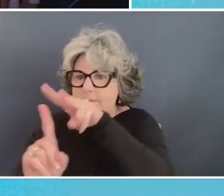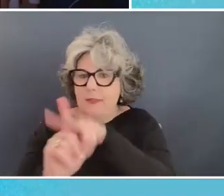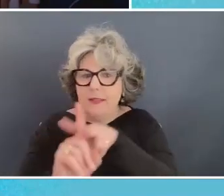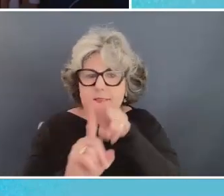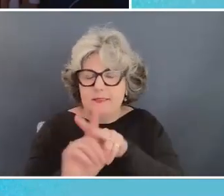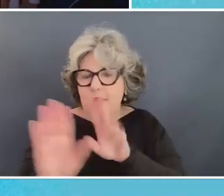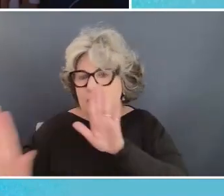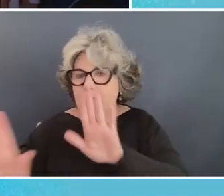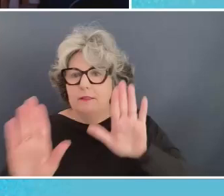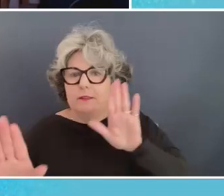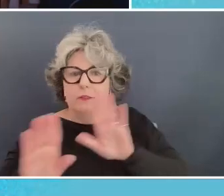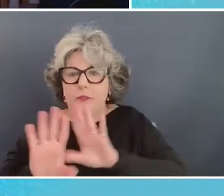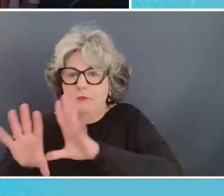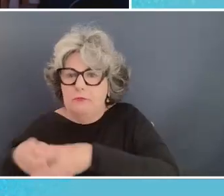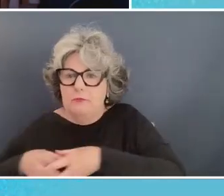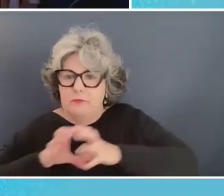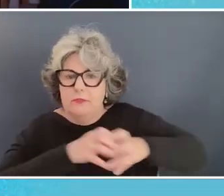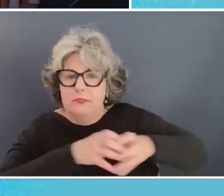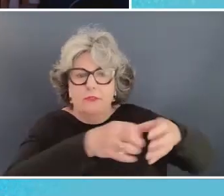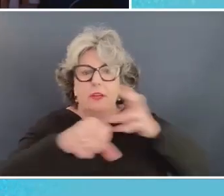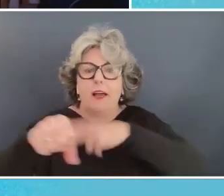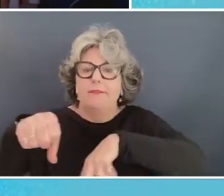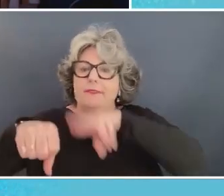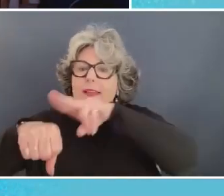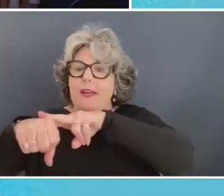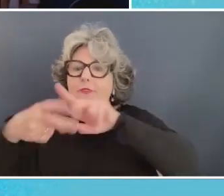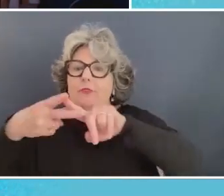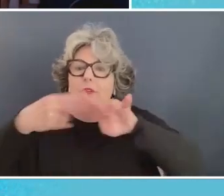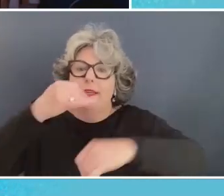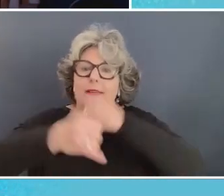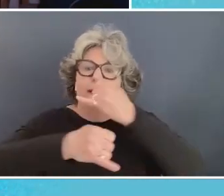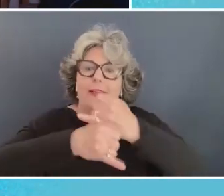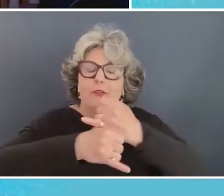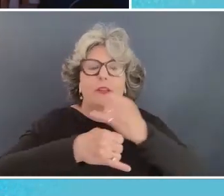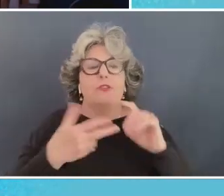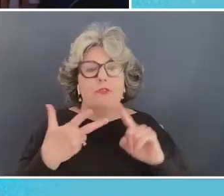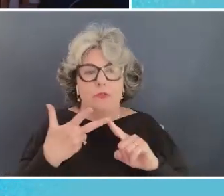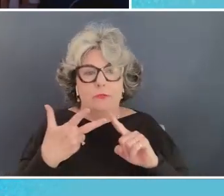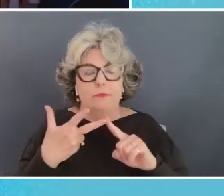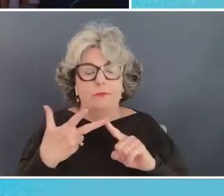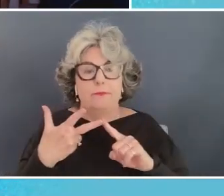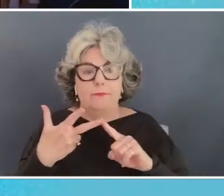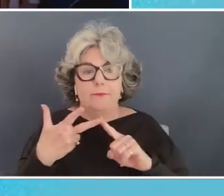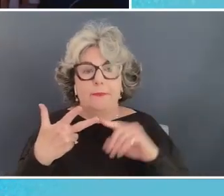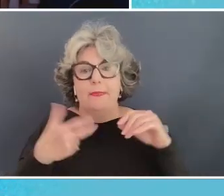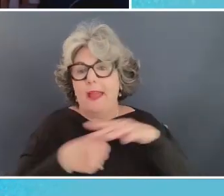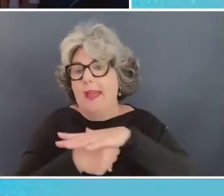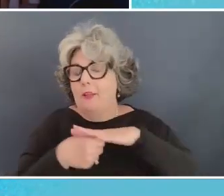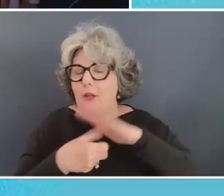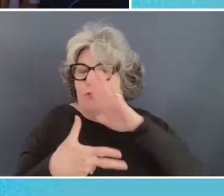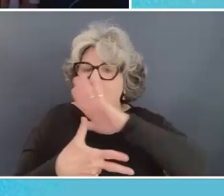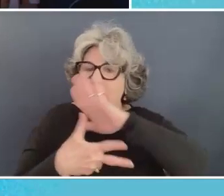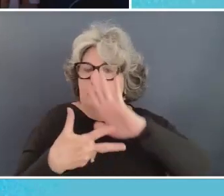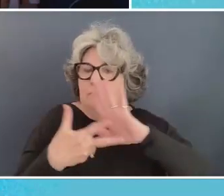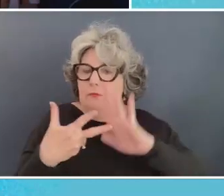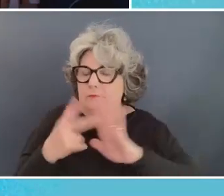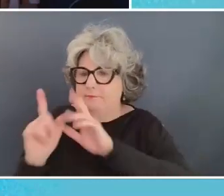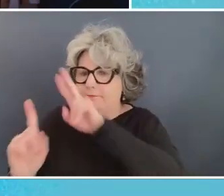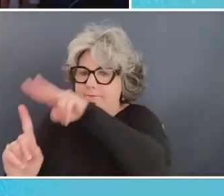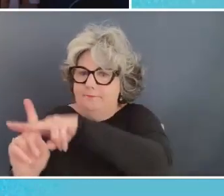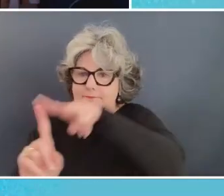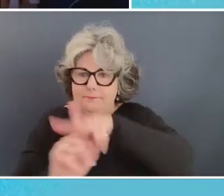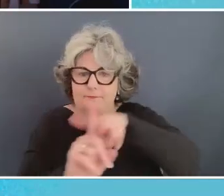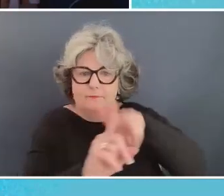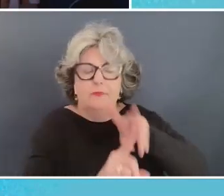different hubs of both national international uh and and local officials as well